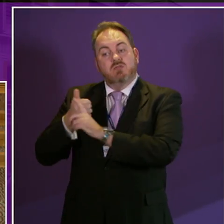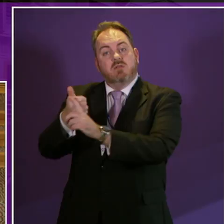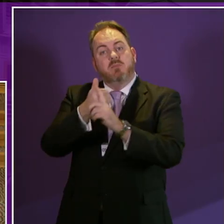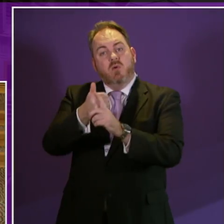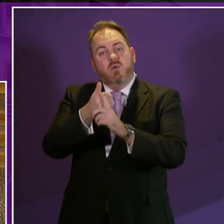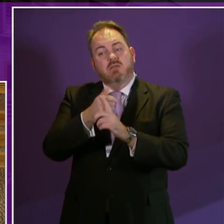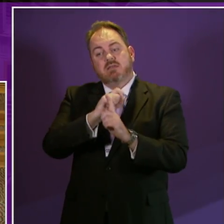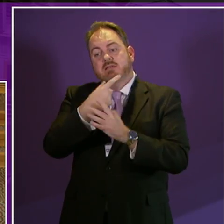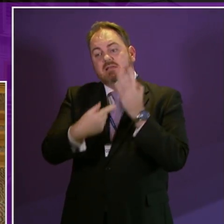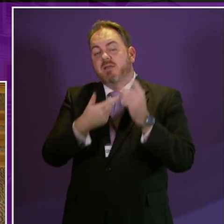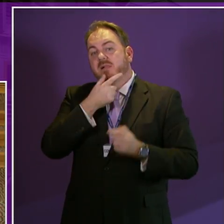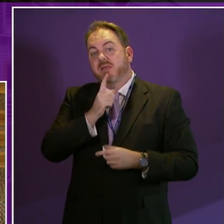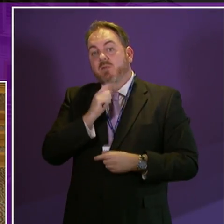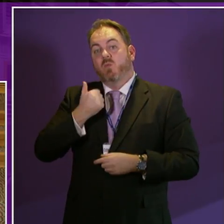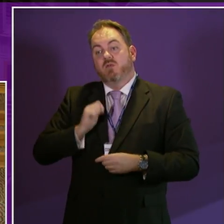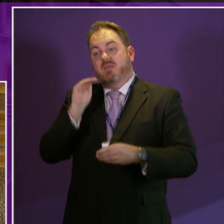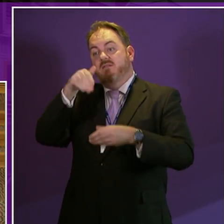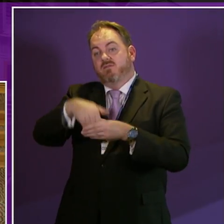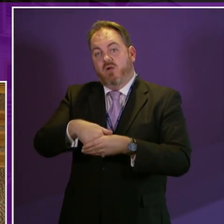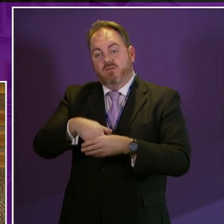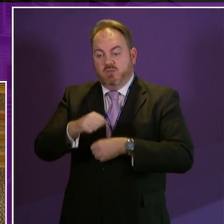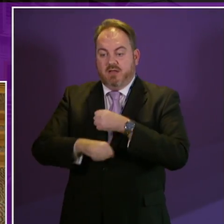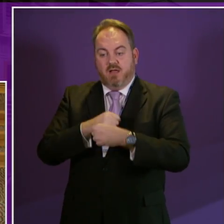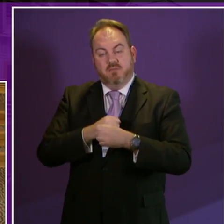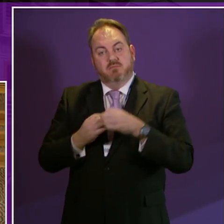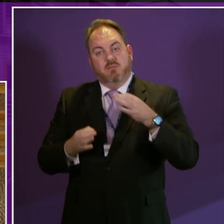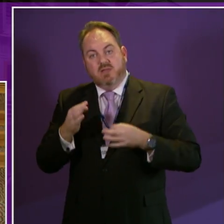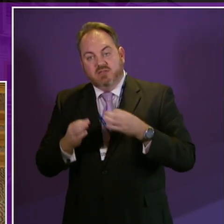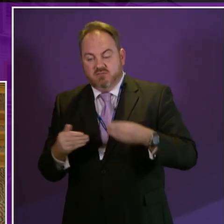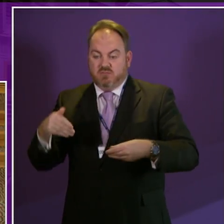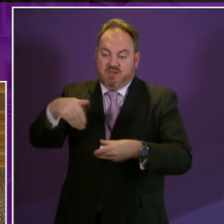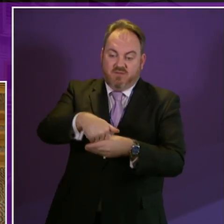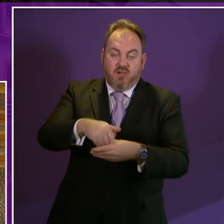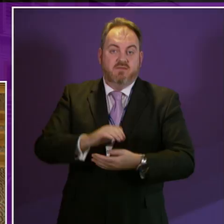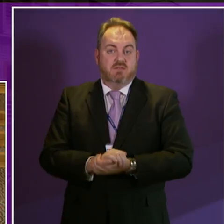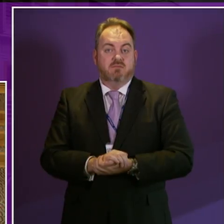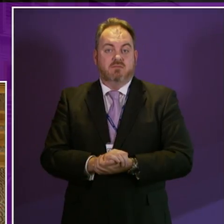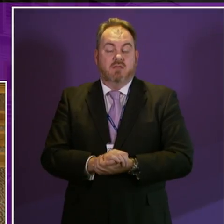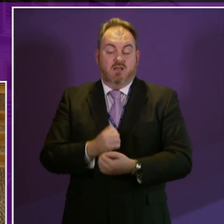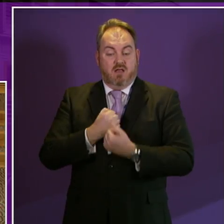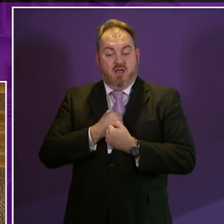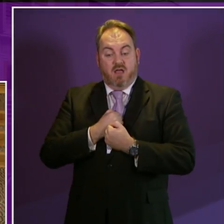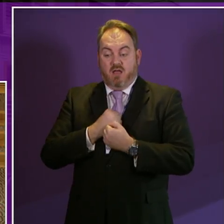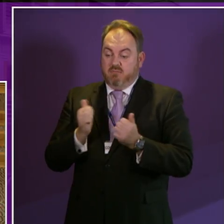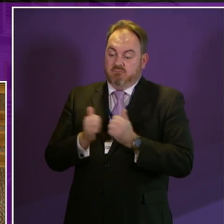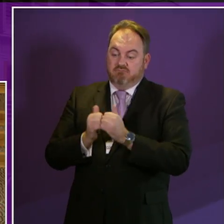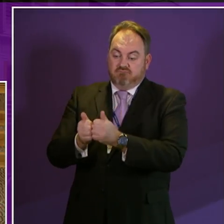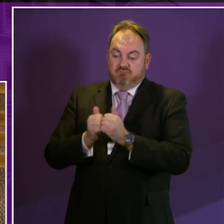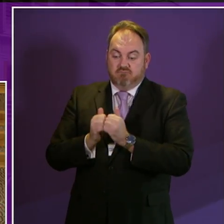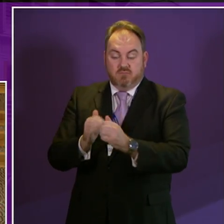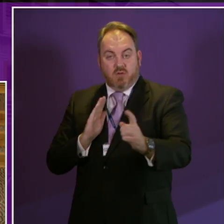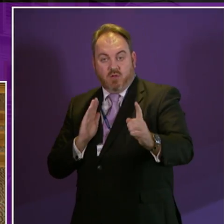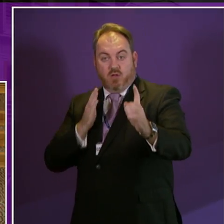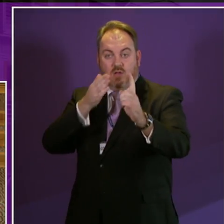2021 Scottish Parliament elections. Our shared goal is nothing less than for all